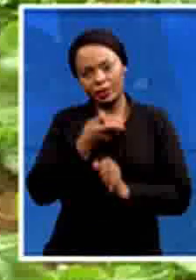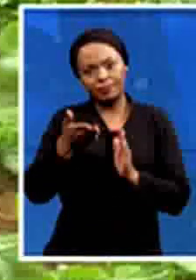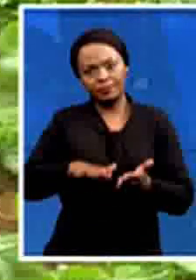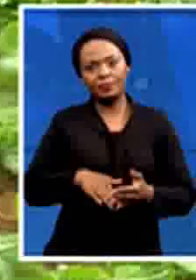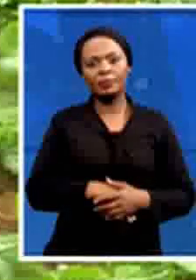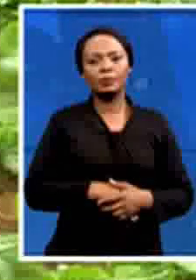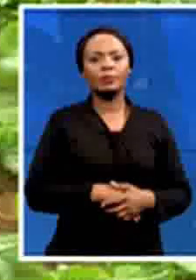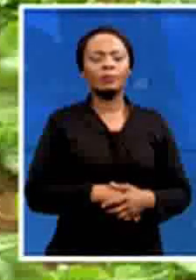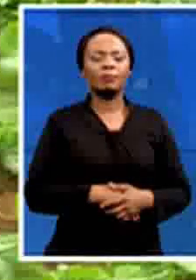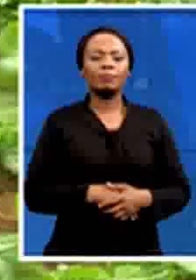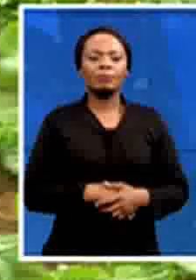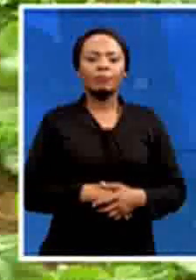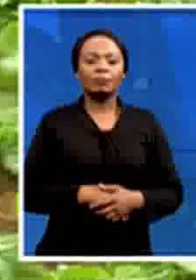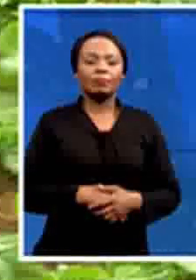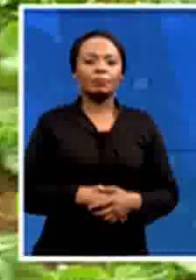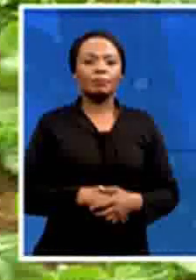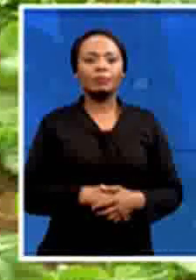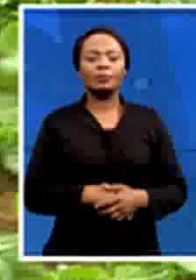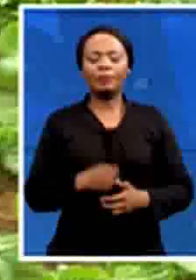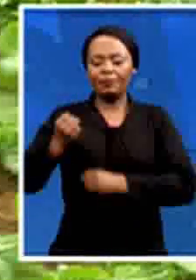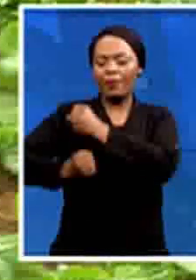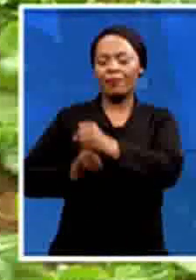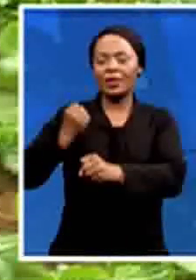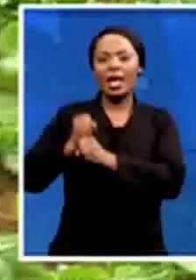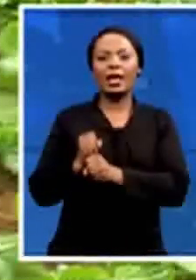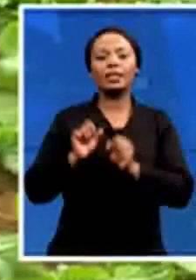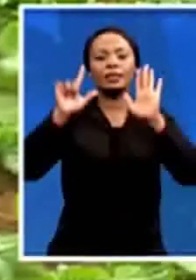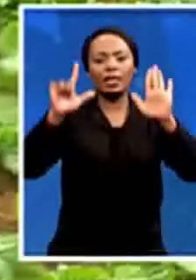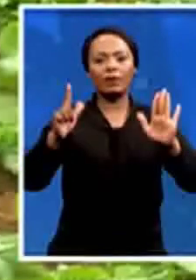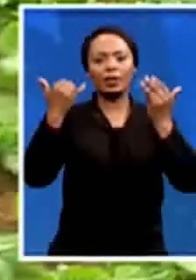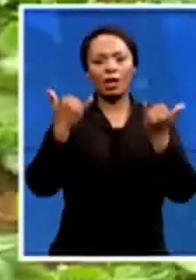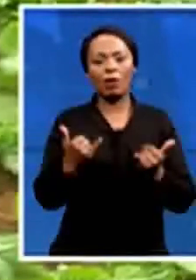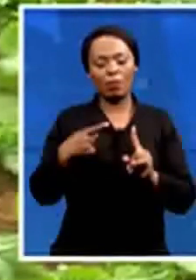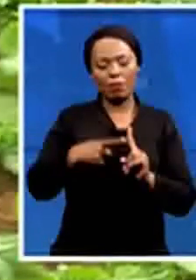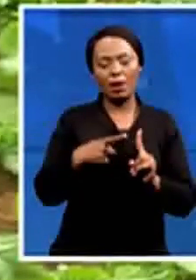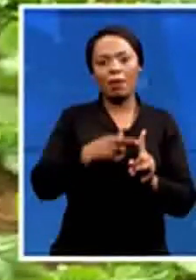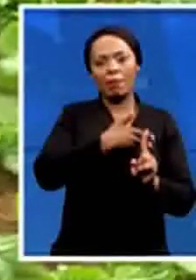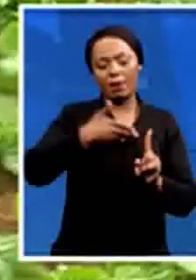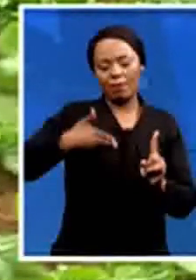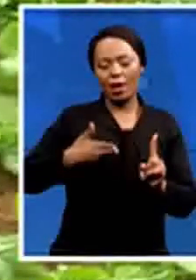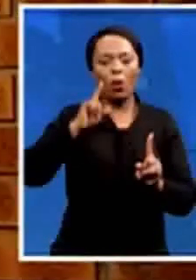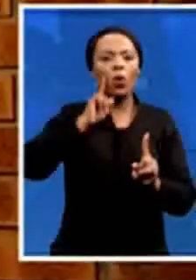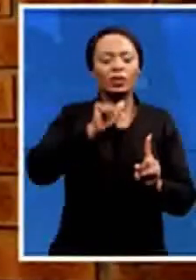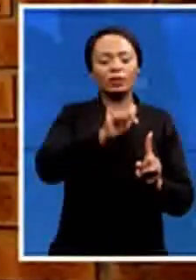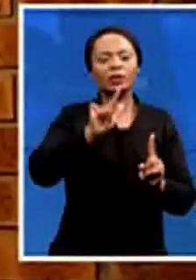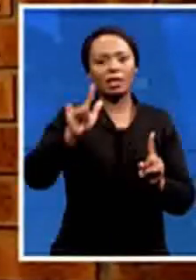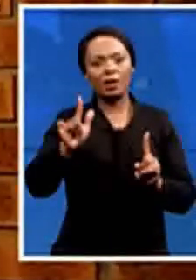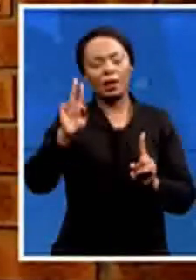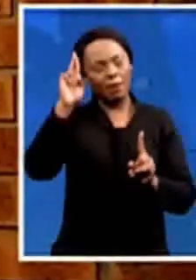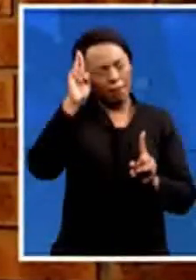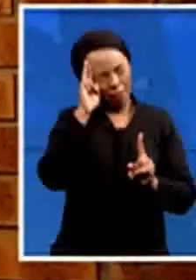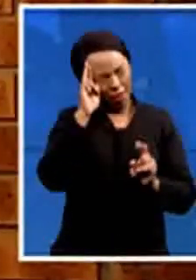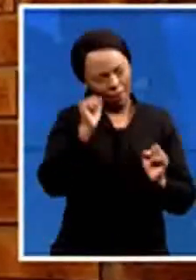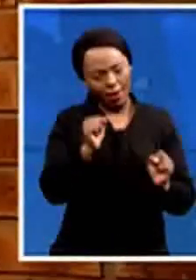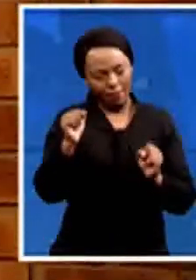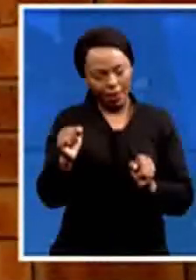Seven years on, 67-year-old Patrick Madz is still reeling from the untimely loss of his daughter. Mpomadz, who